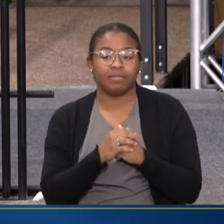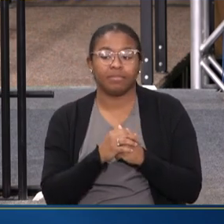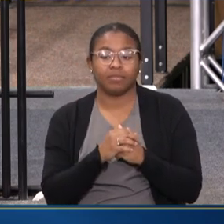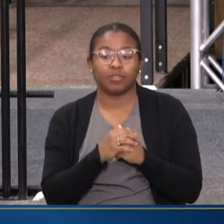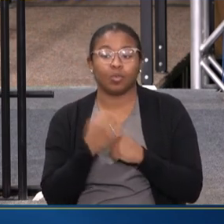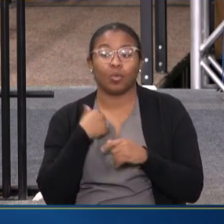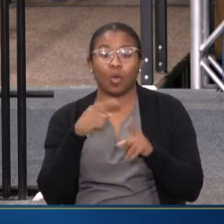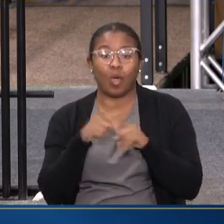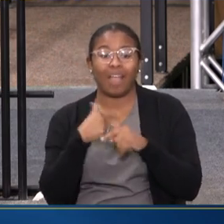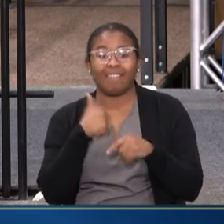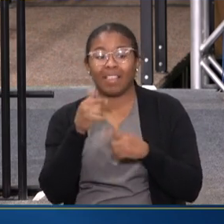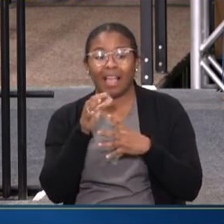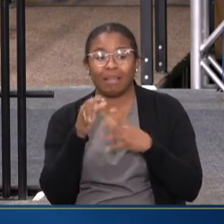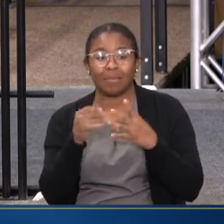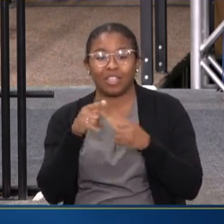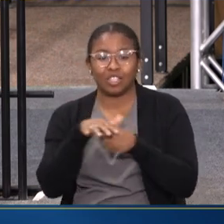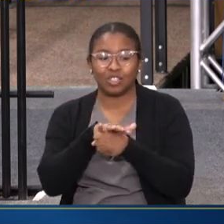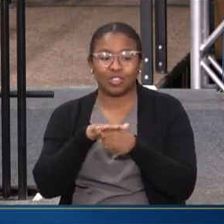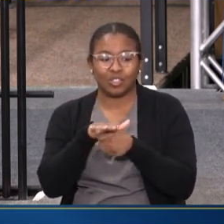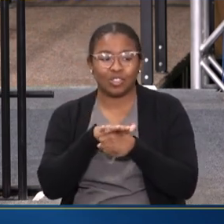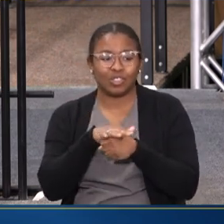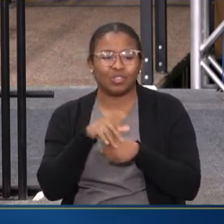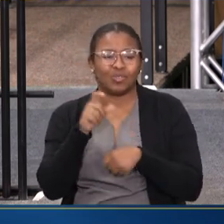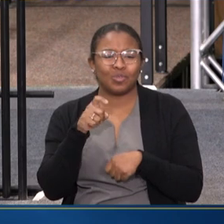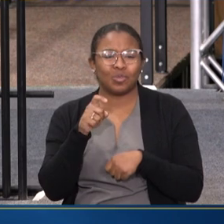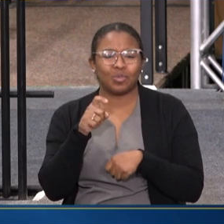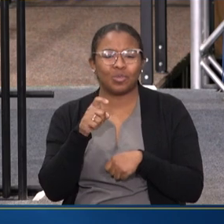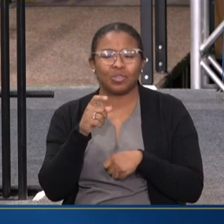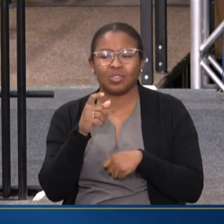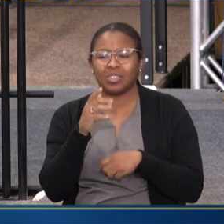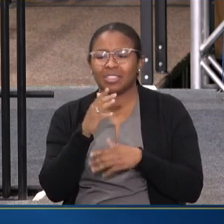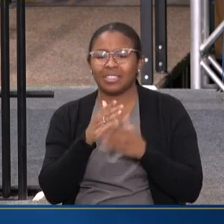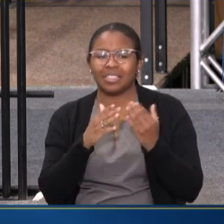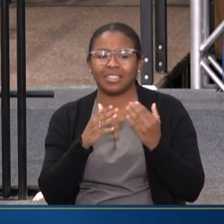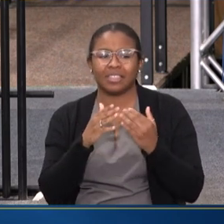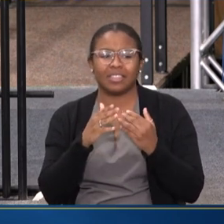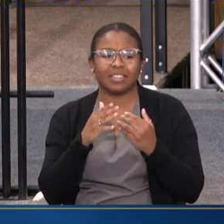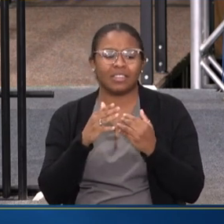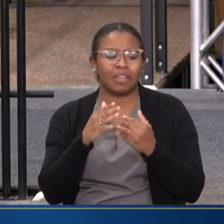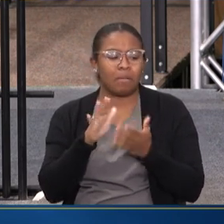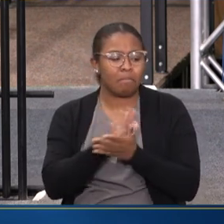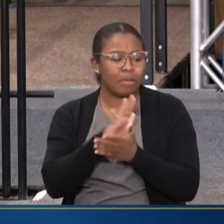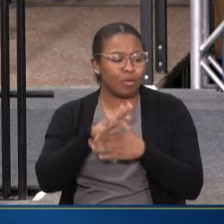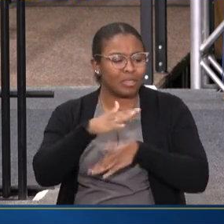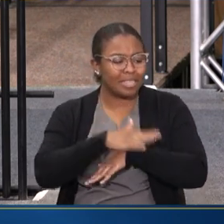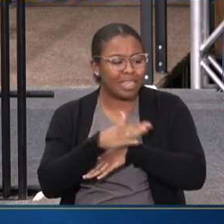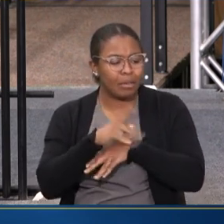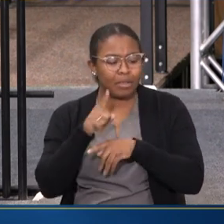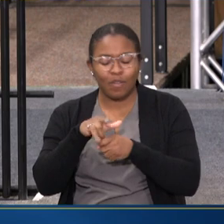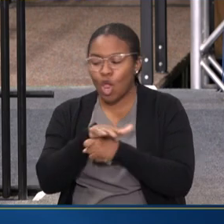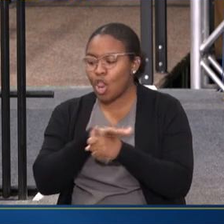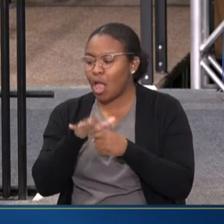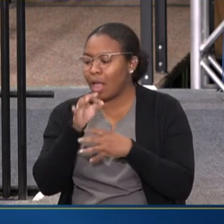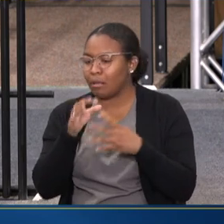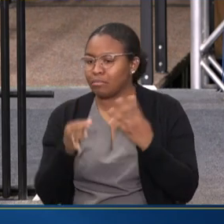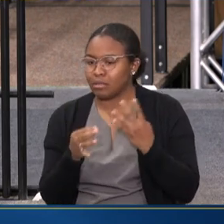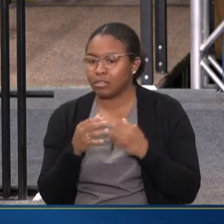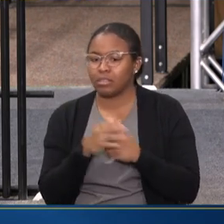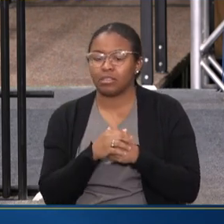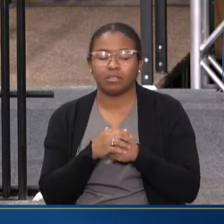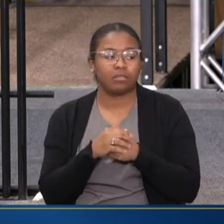We also have other options in the area. I believe there should be some sheets on your tables that mention local lunch options.